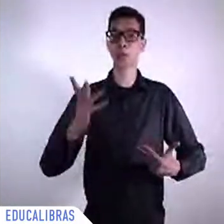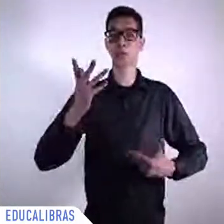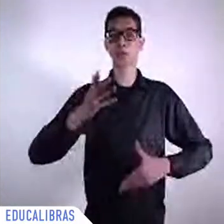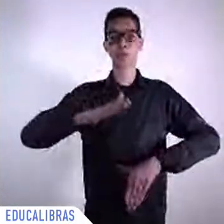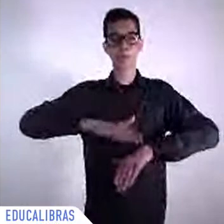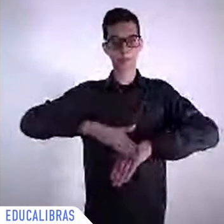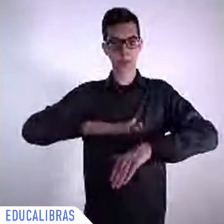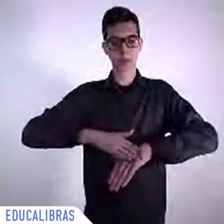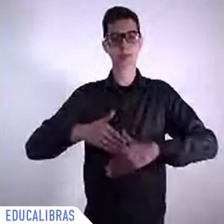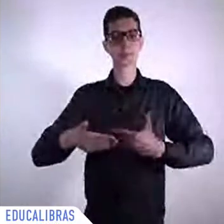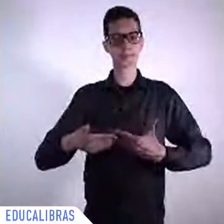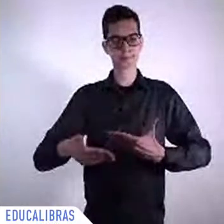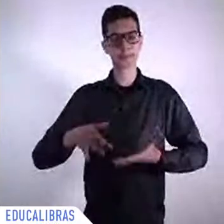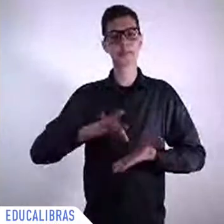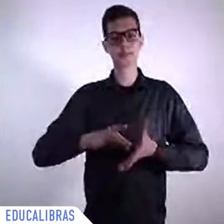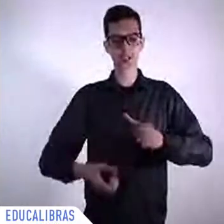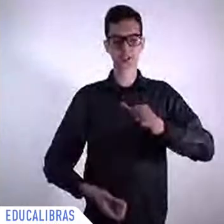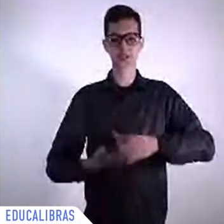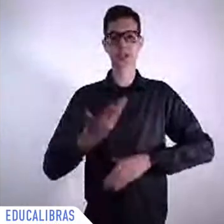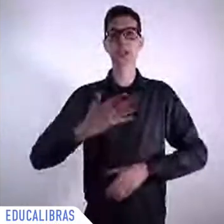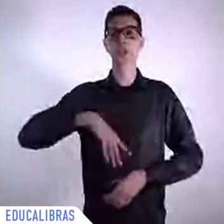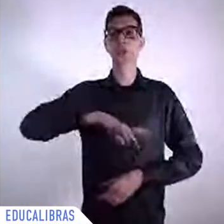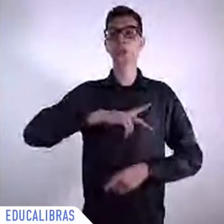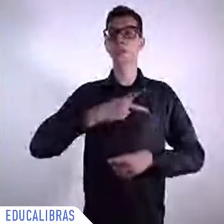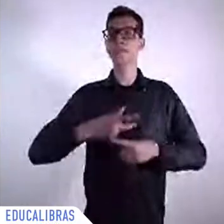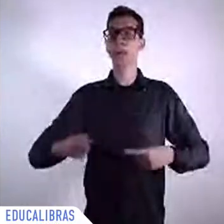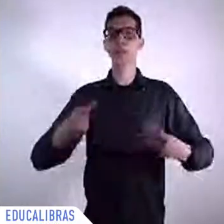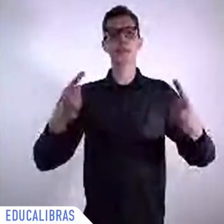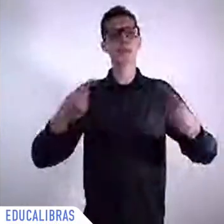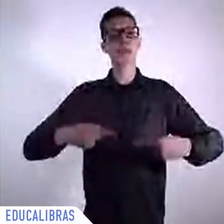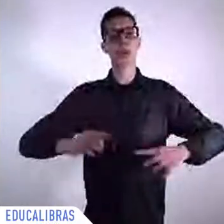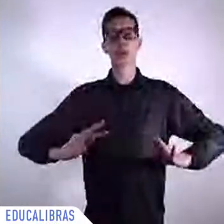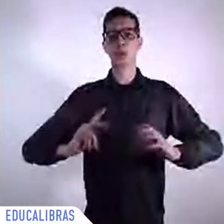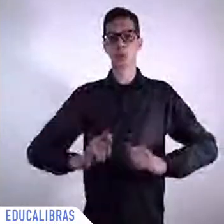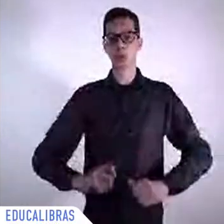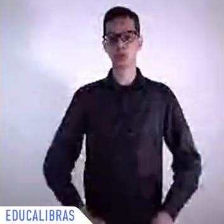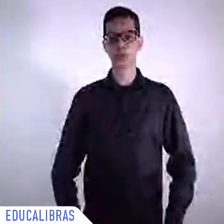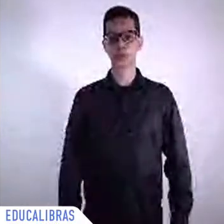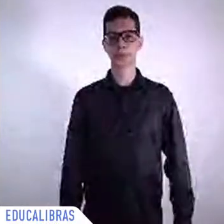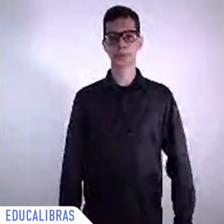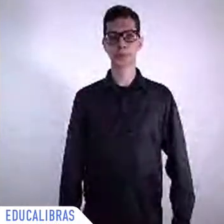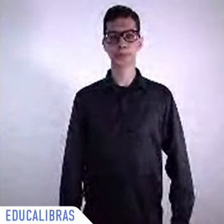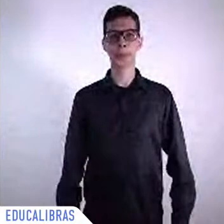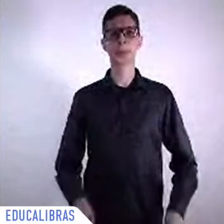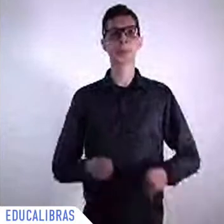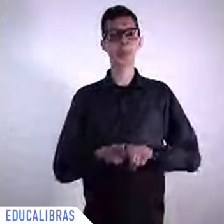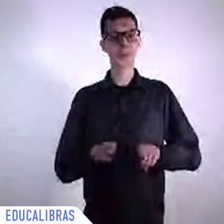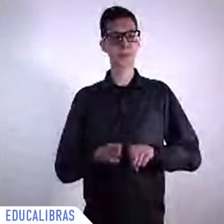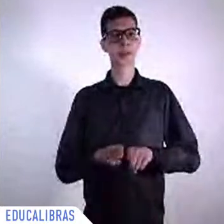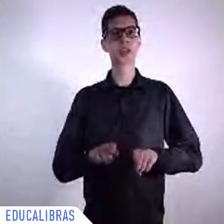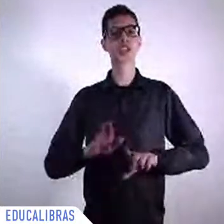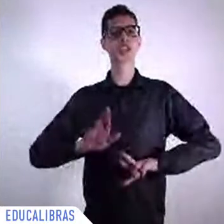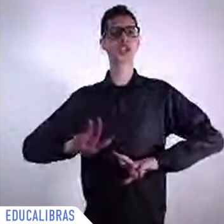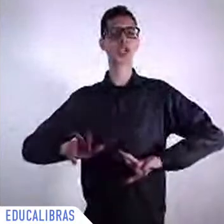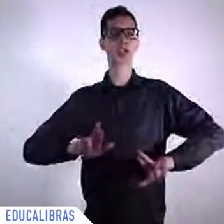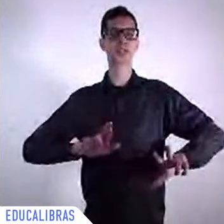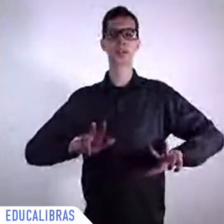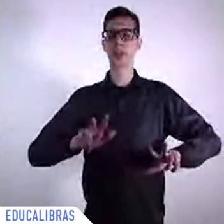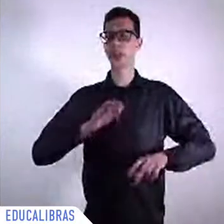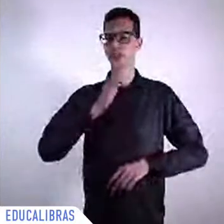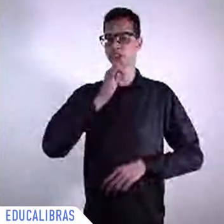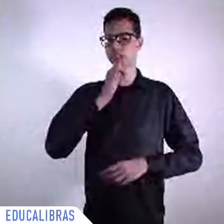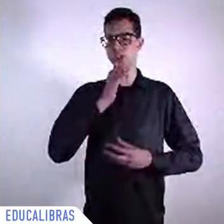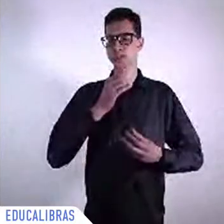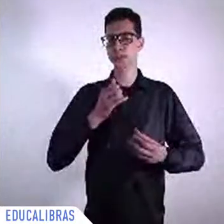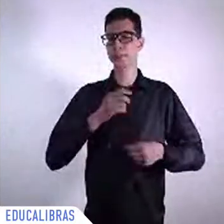and all the others I mean in different ways I mean of course Argentina is for us the main partner because the rivalry that existed